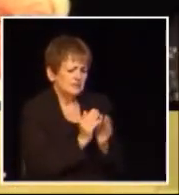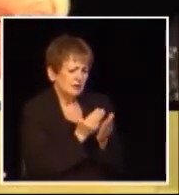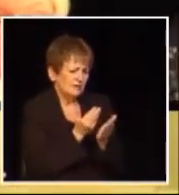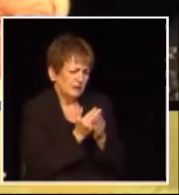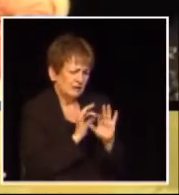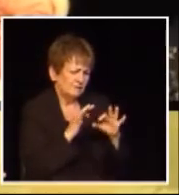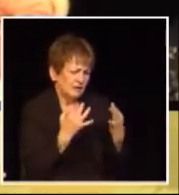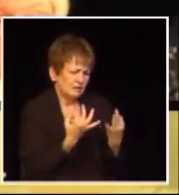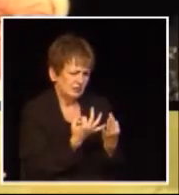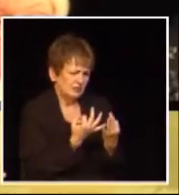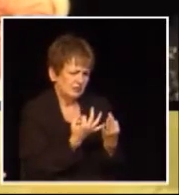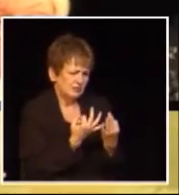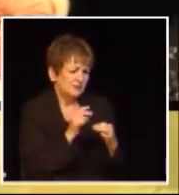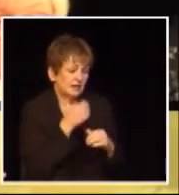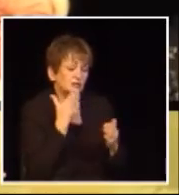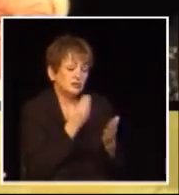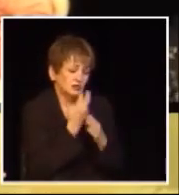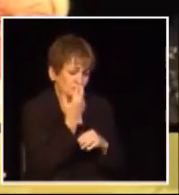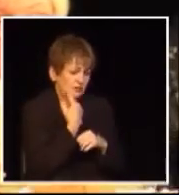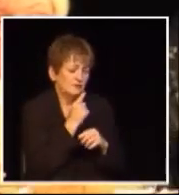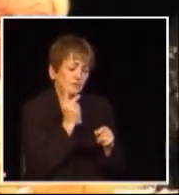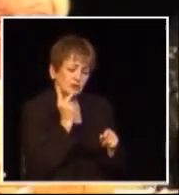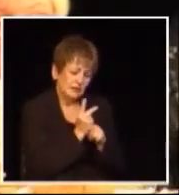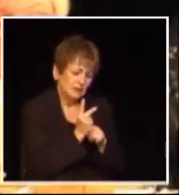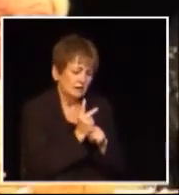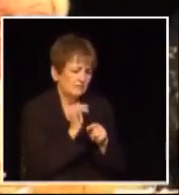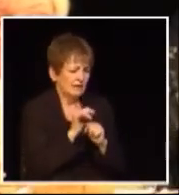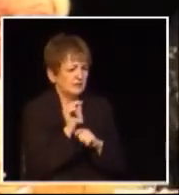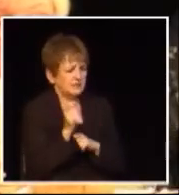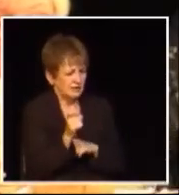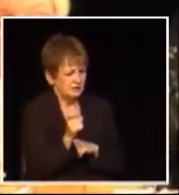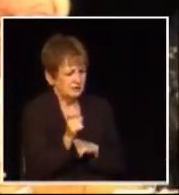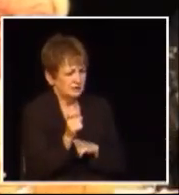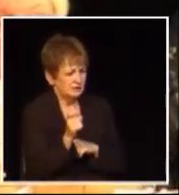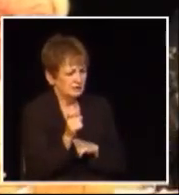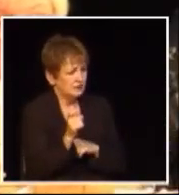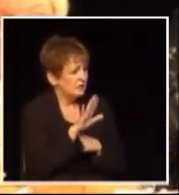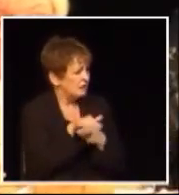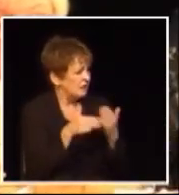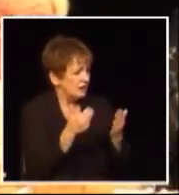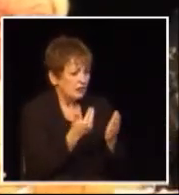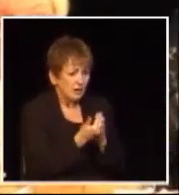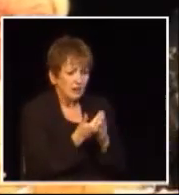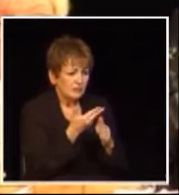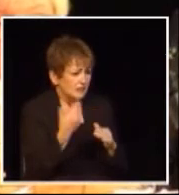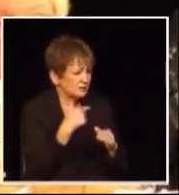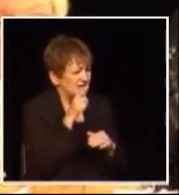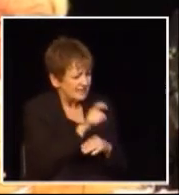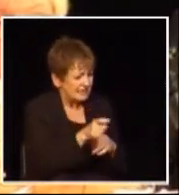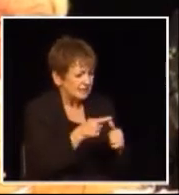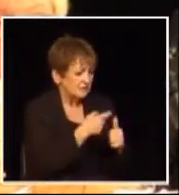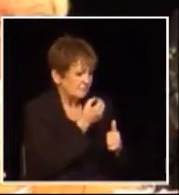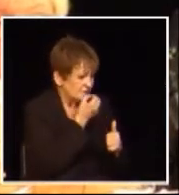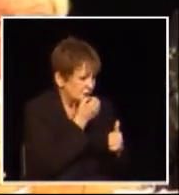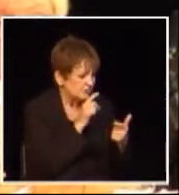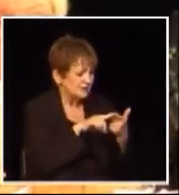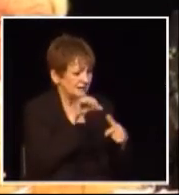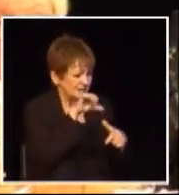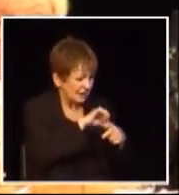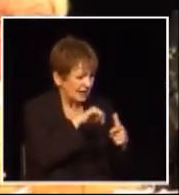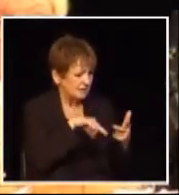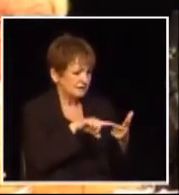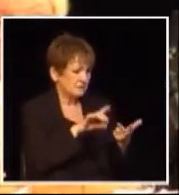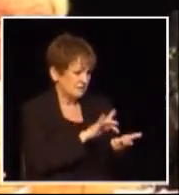income families and that's a good reason to to keep the tax it all the essential services